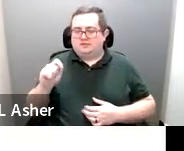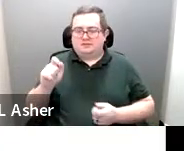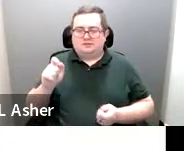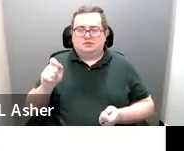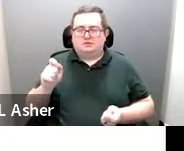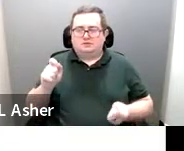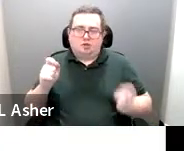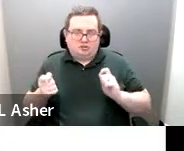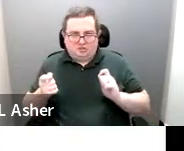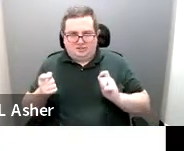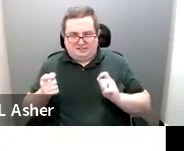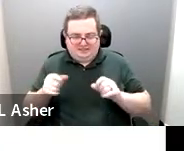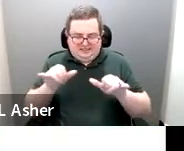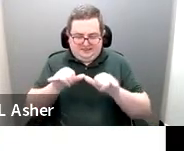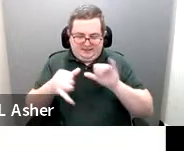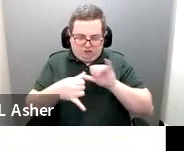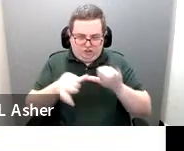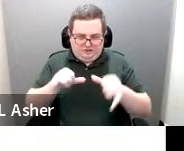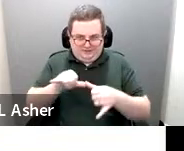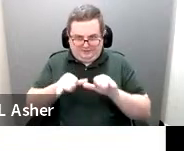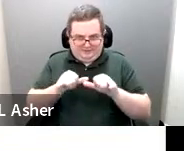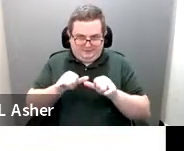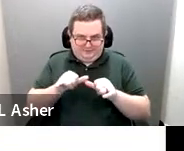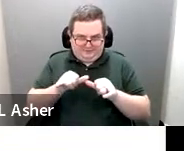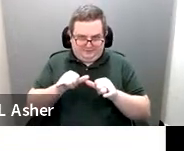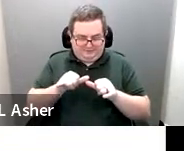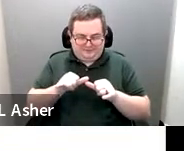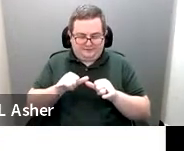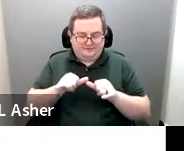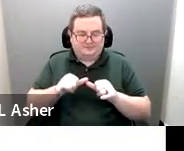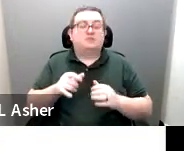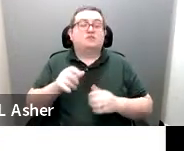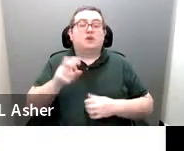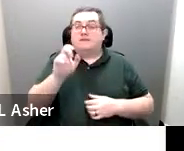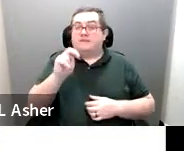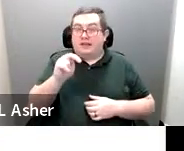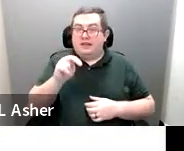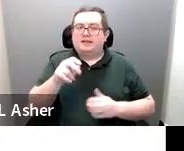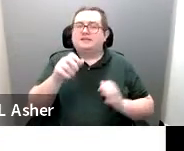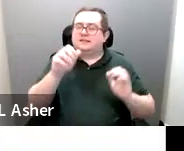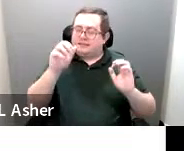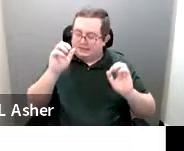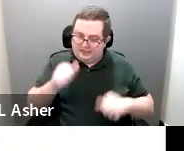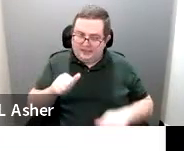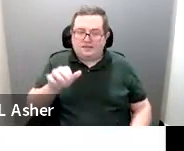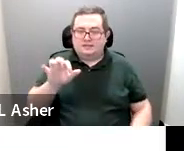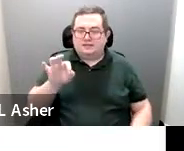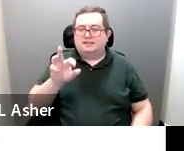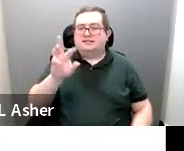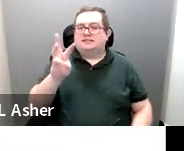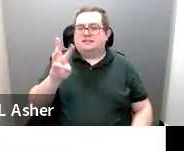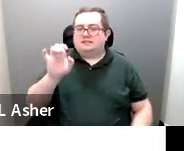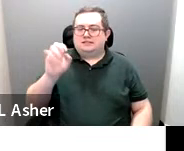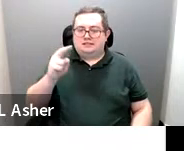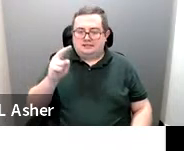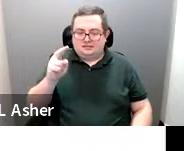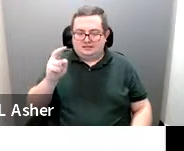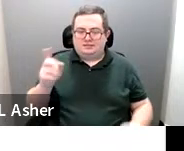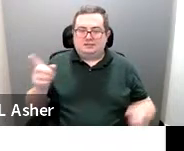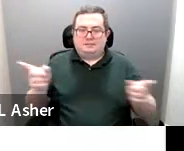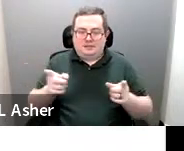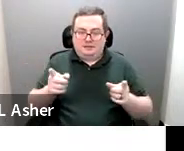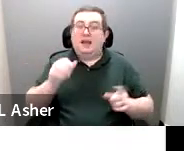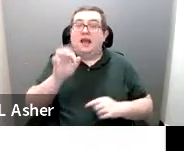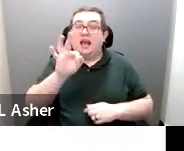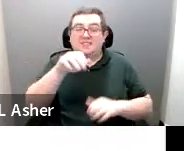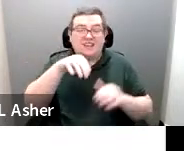access aisle dimension. So van parking spaces shall be permitted to be 96 inches wide minimum, where